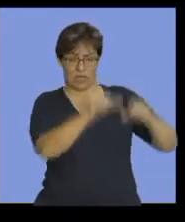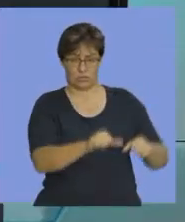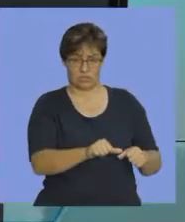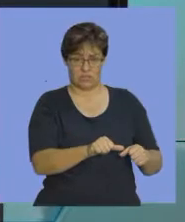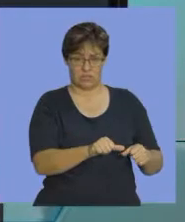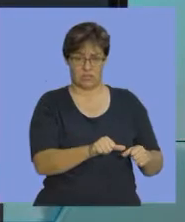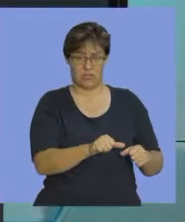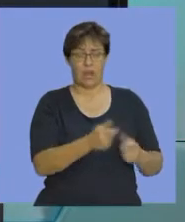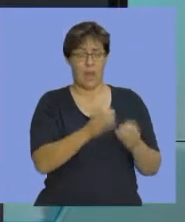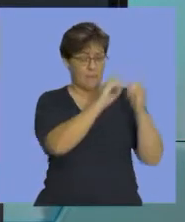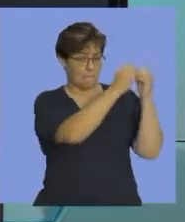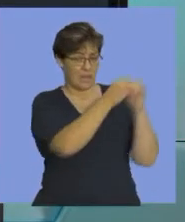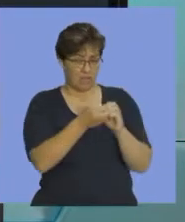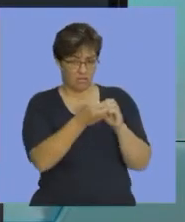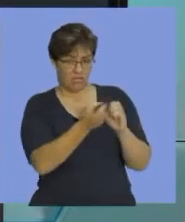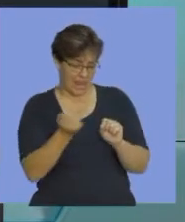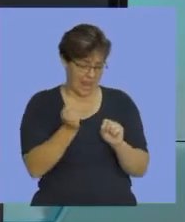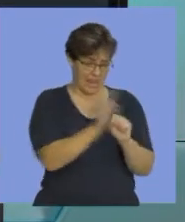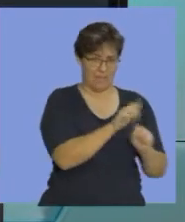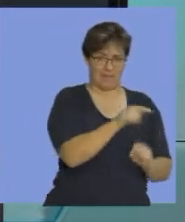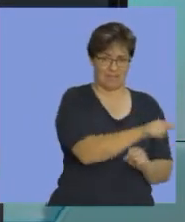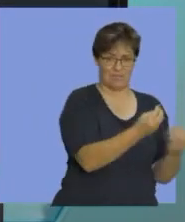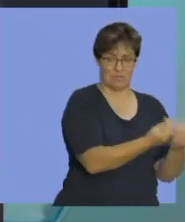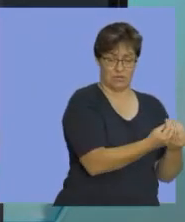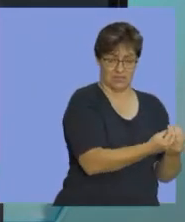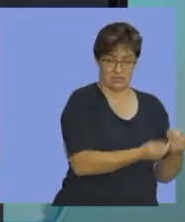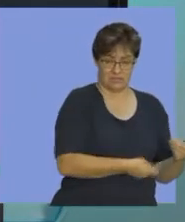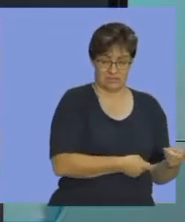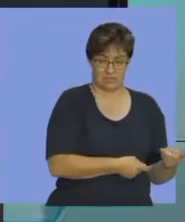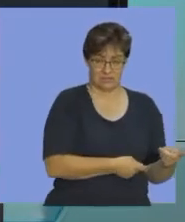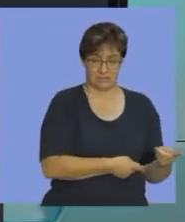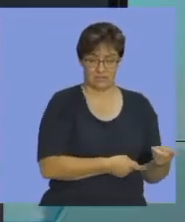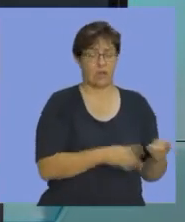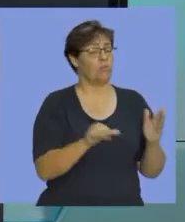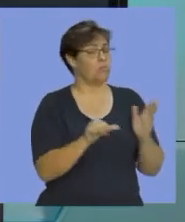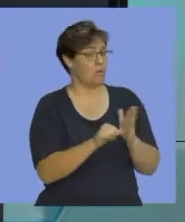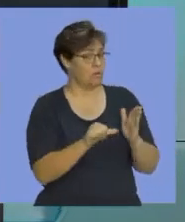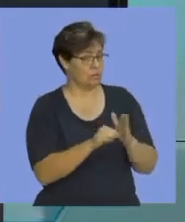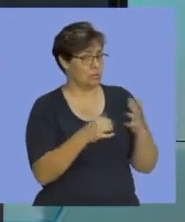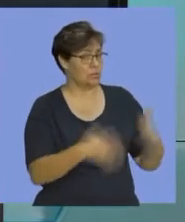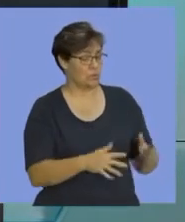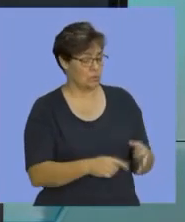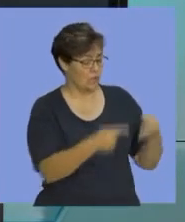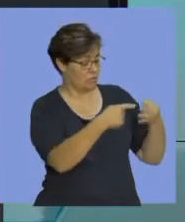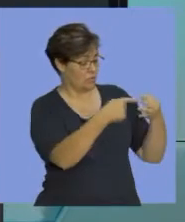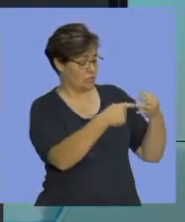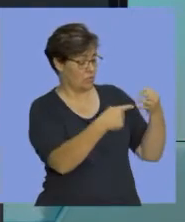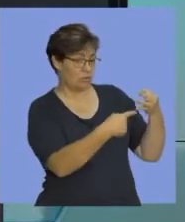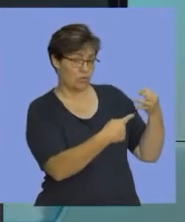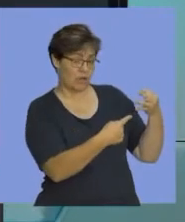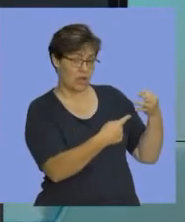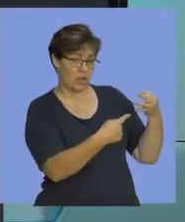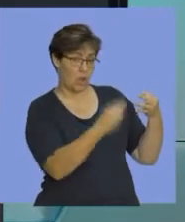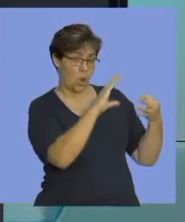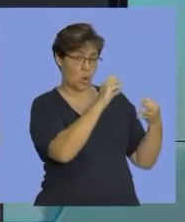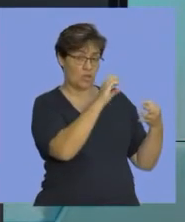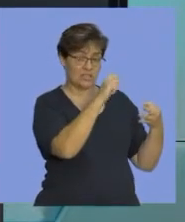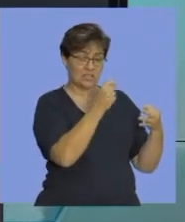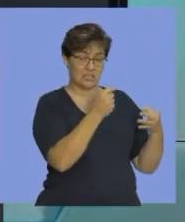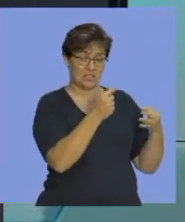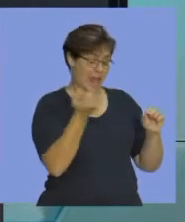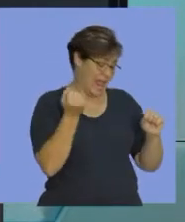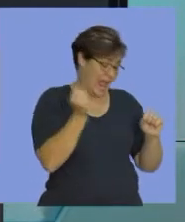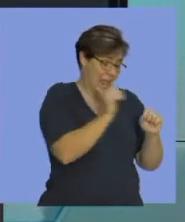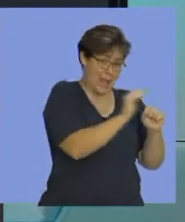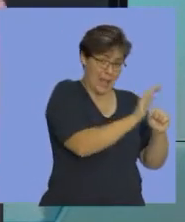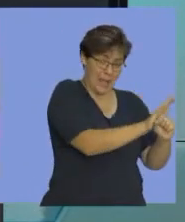on the manufacturing of a product. Now, this is important. The three cost accounts that impact directly